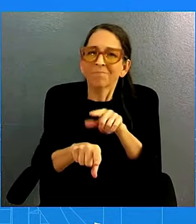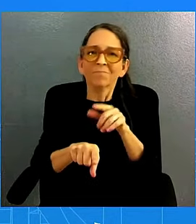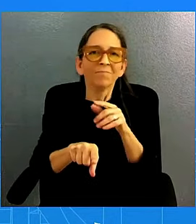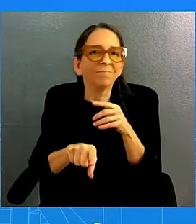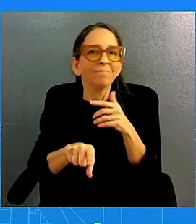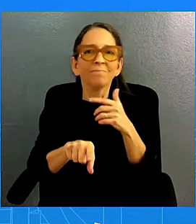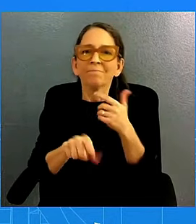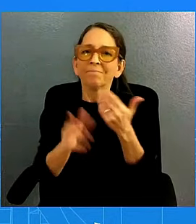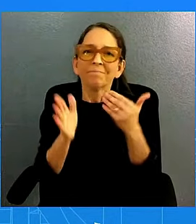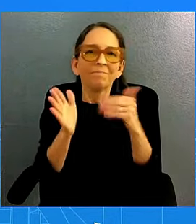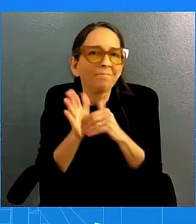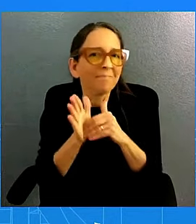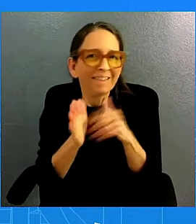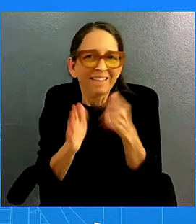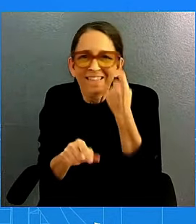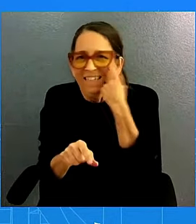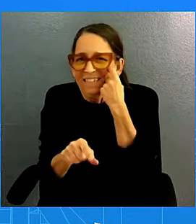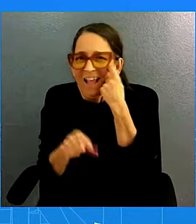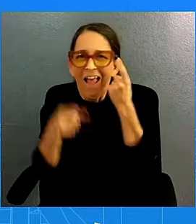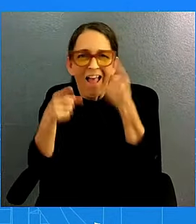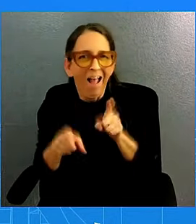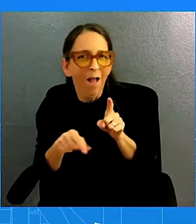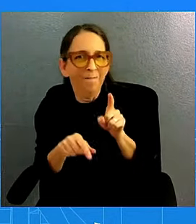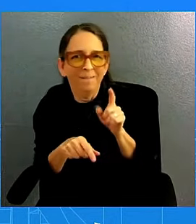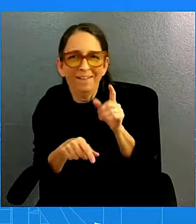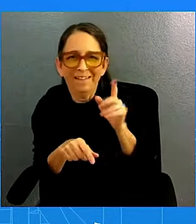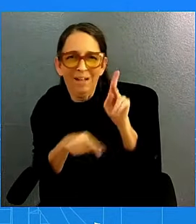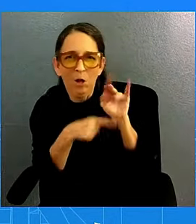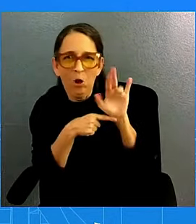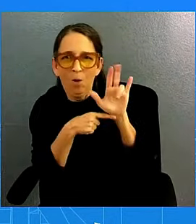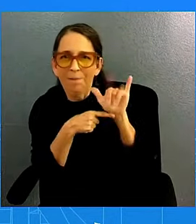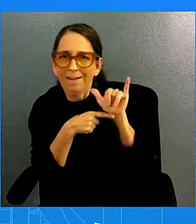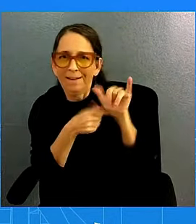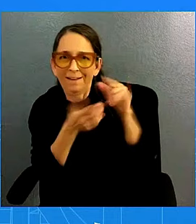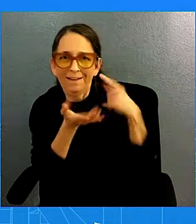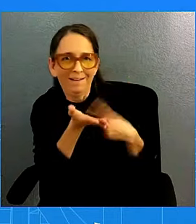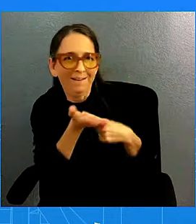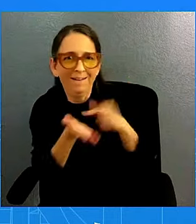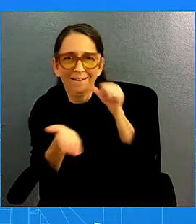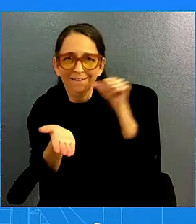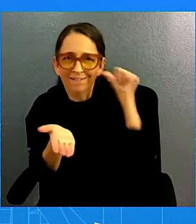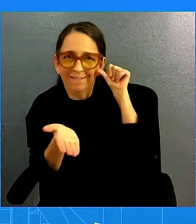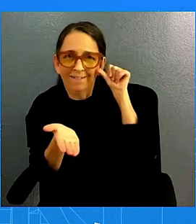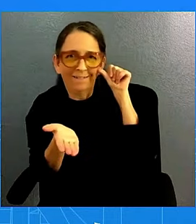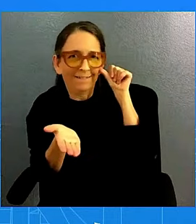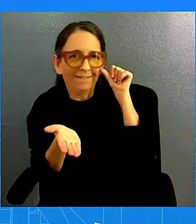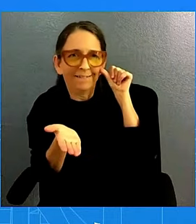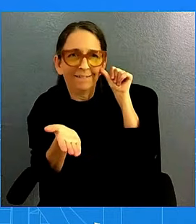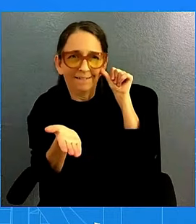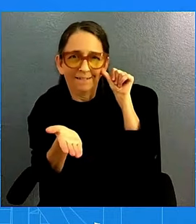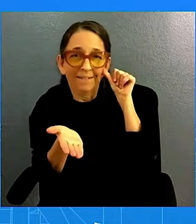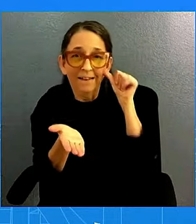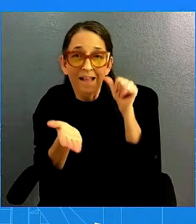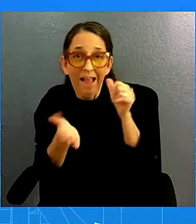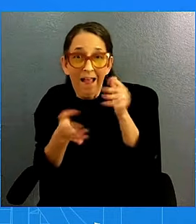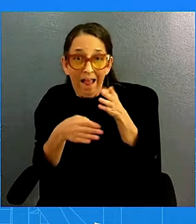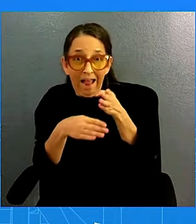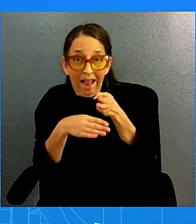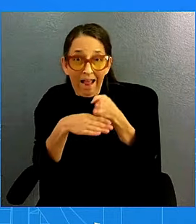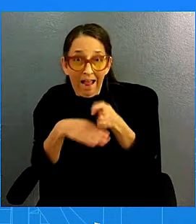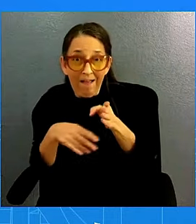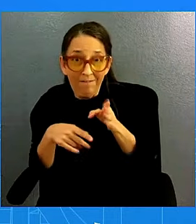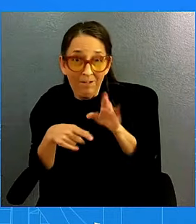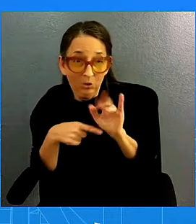yesterday in the aftermath. In the aftermath, what you heard from the Director, but also in the aftermath after July 13th, the President was very clear.